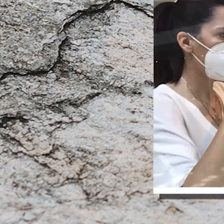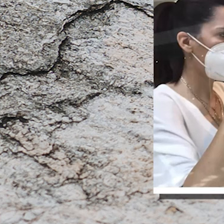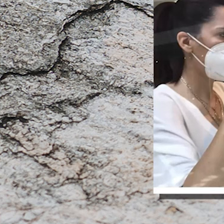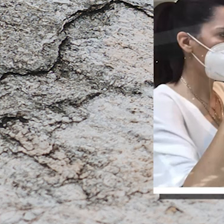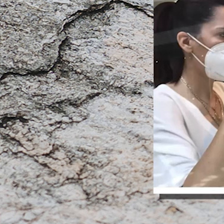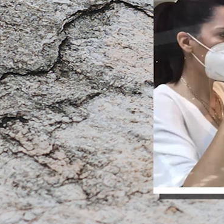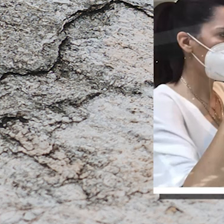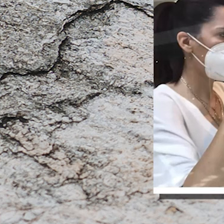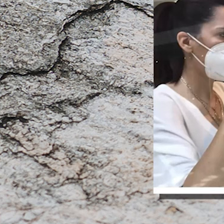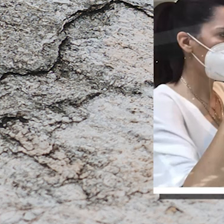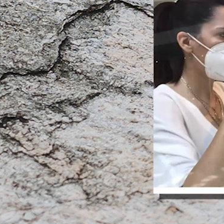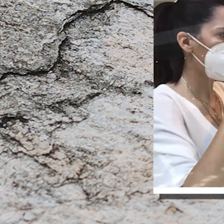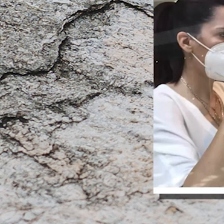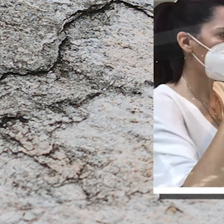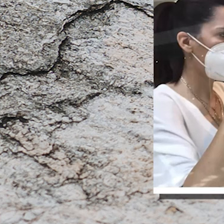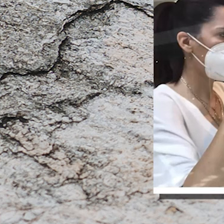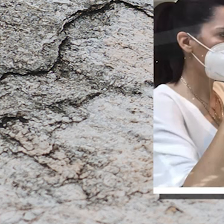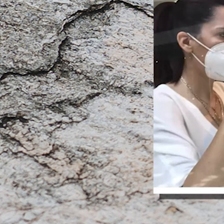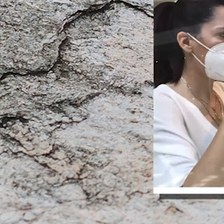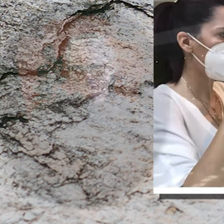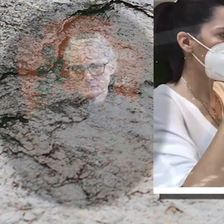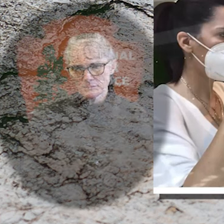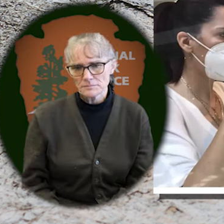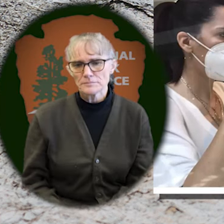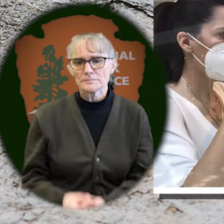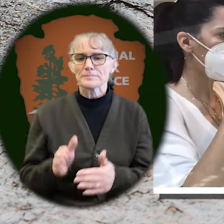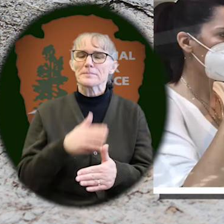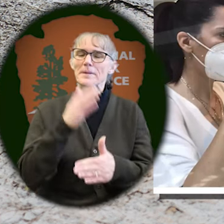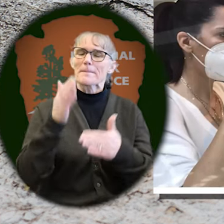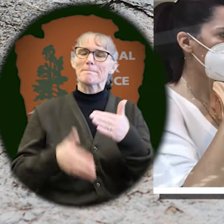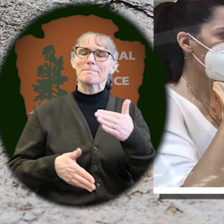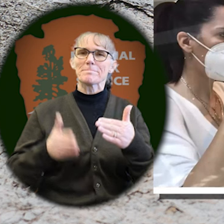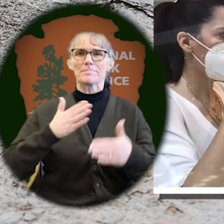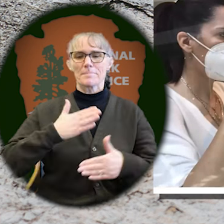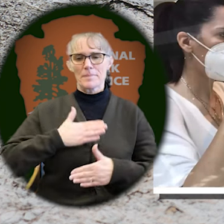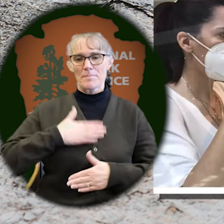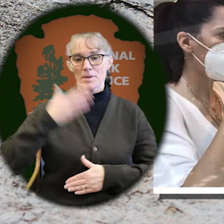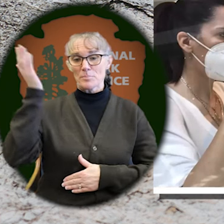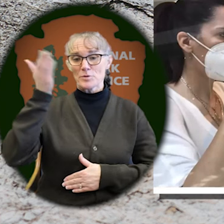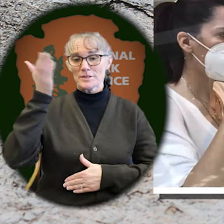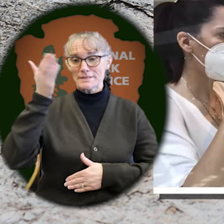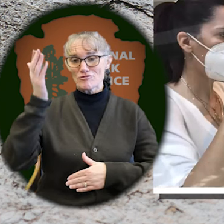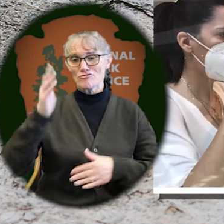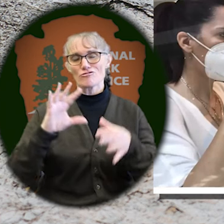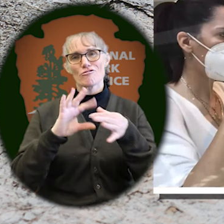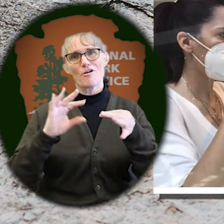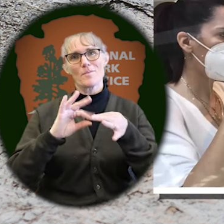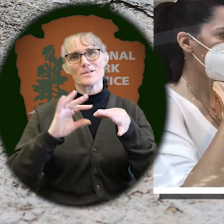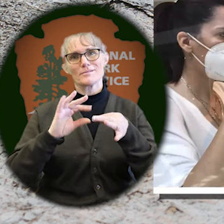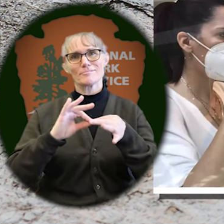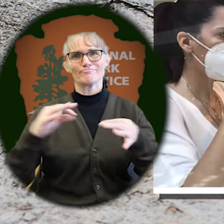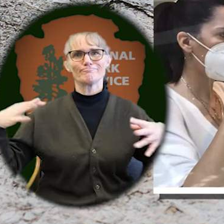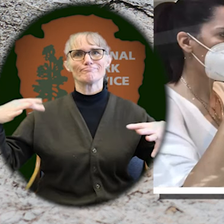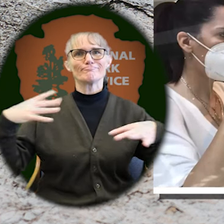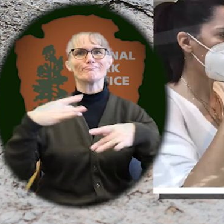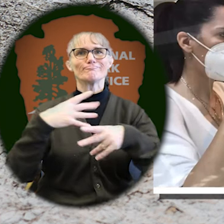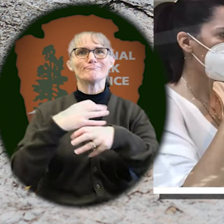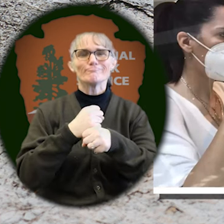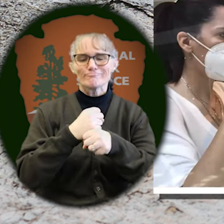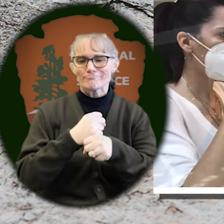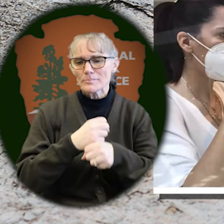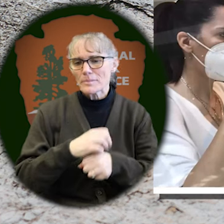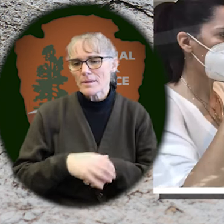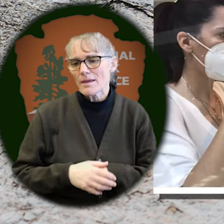purple pom-poms and hearts on the harnesses over their long snouts. As conclusion, just to restate everything I